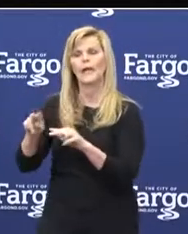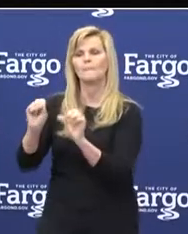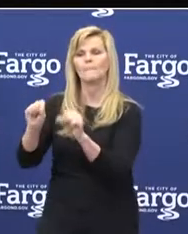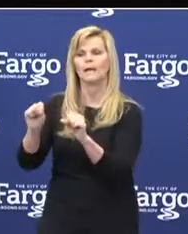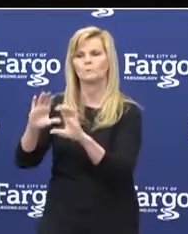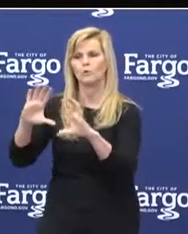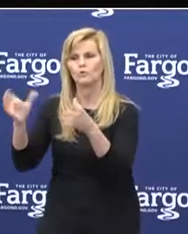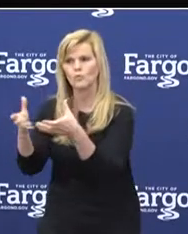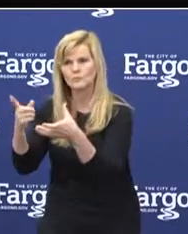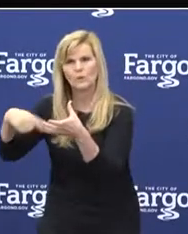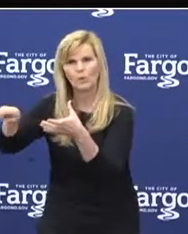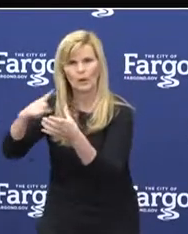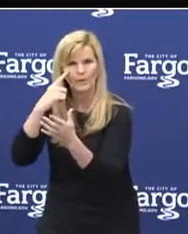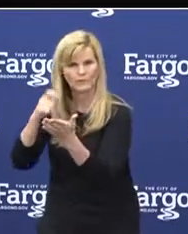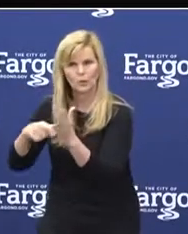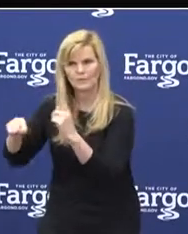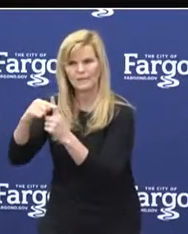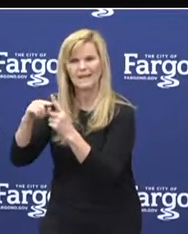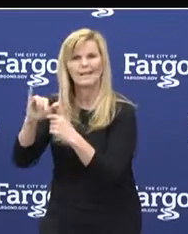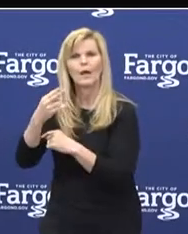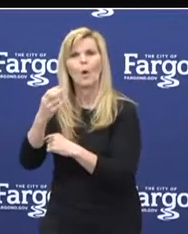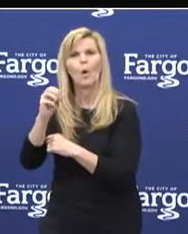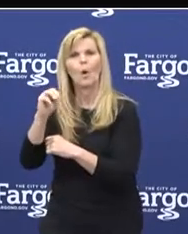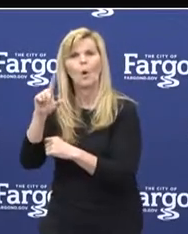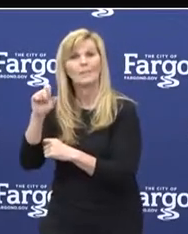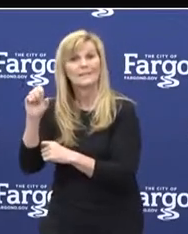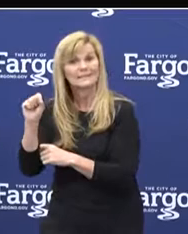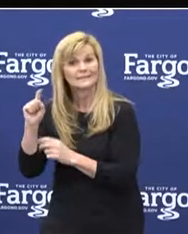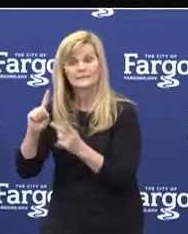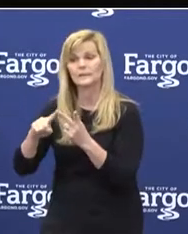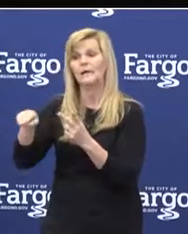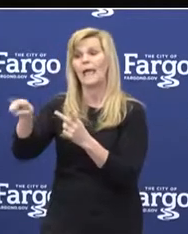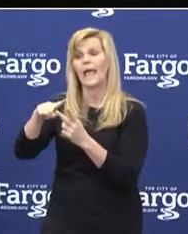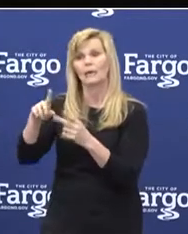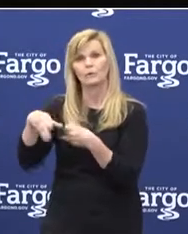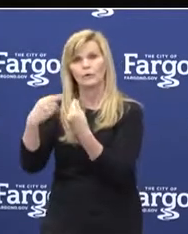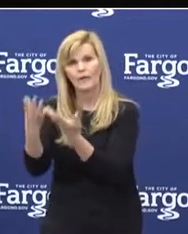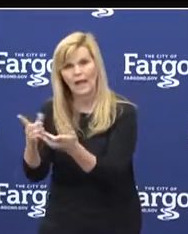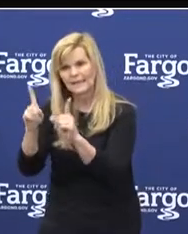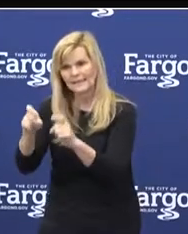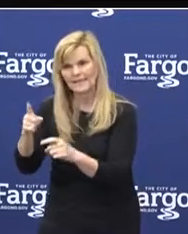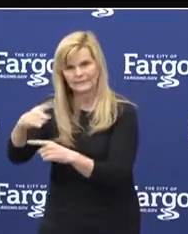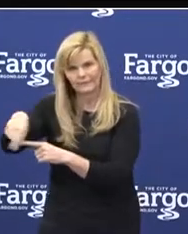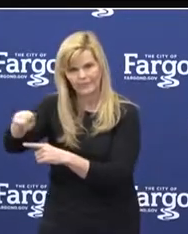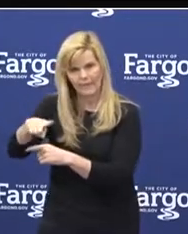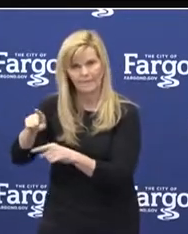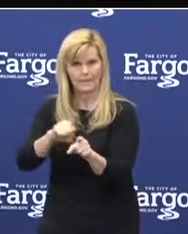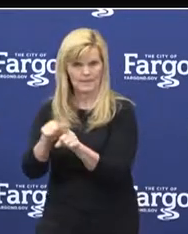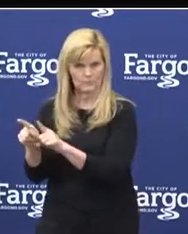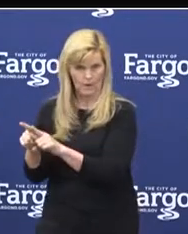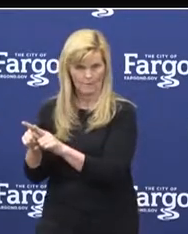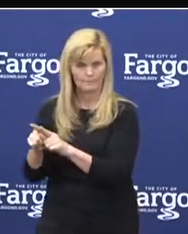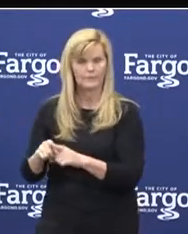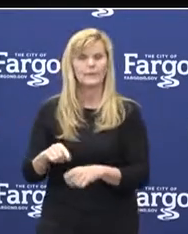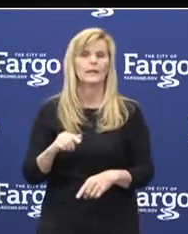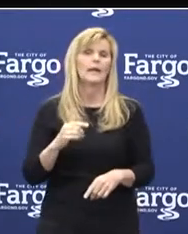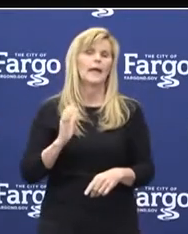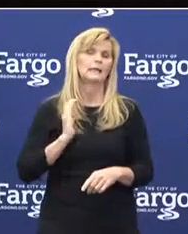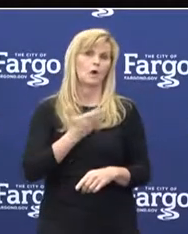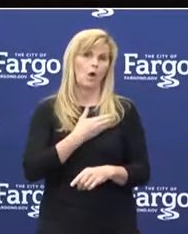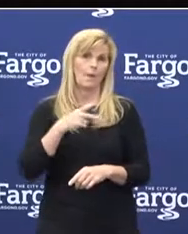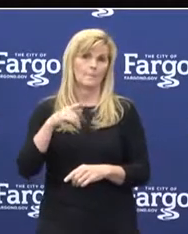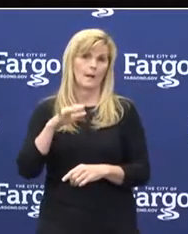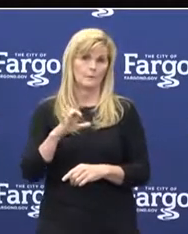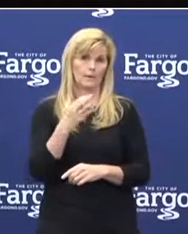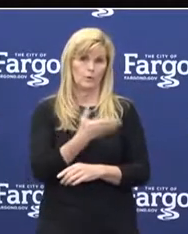cases such as those experiencing homelessness and deploy testing strategies as appropriate. As the need for our local public